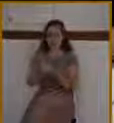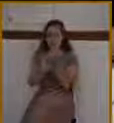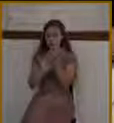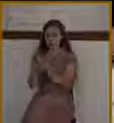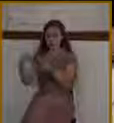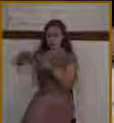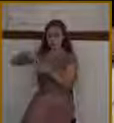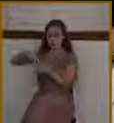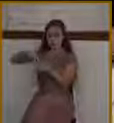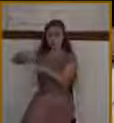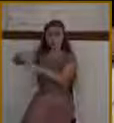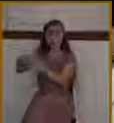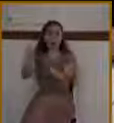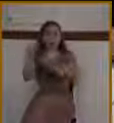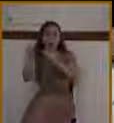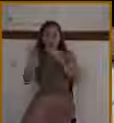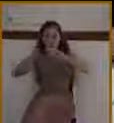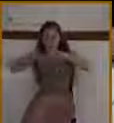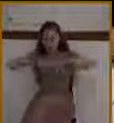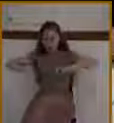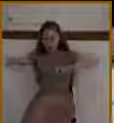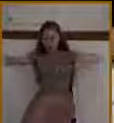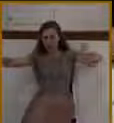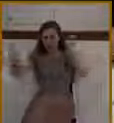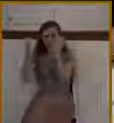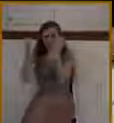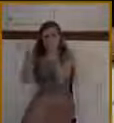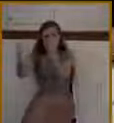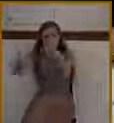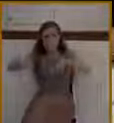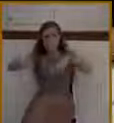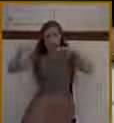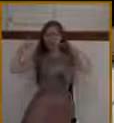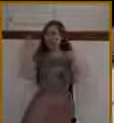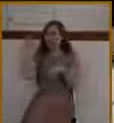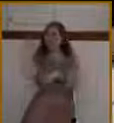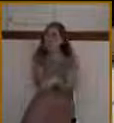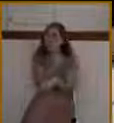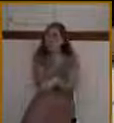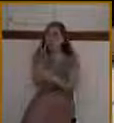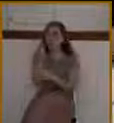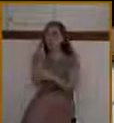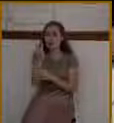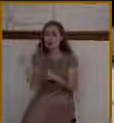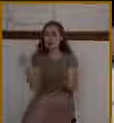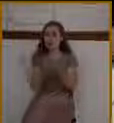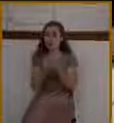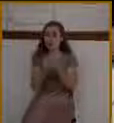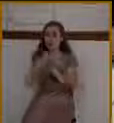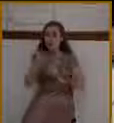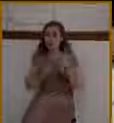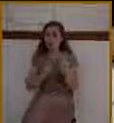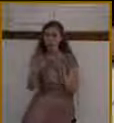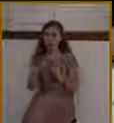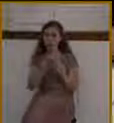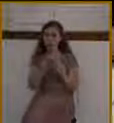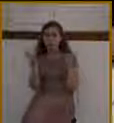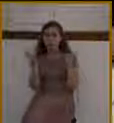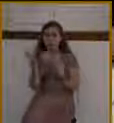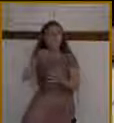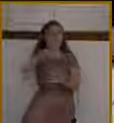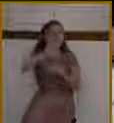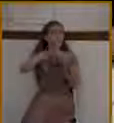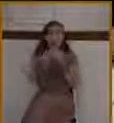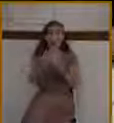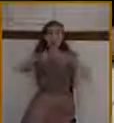numbered somewhere around 200,000 people. And they were all crying out, Hosanna. They were welcoming their Messiah.